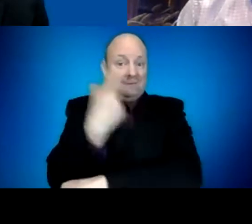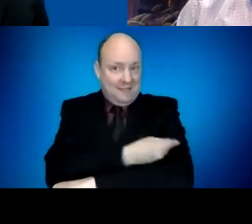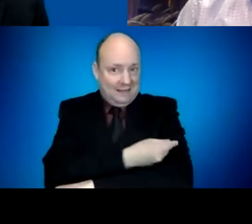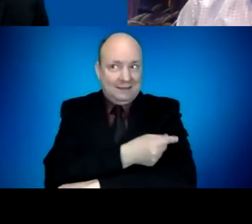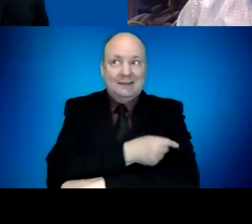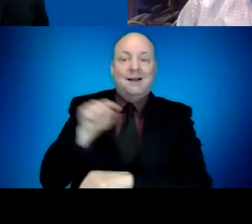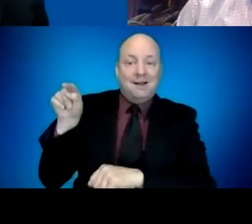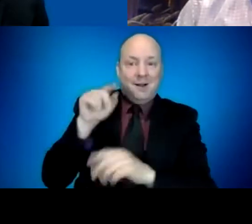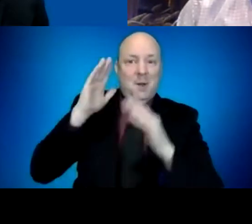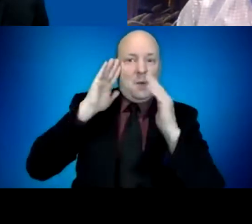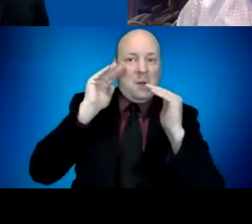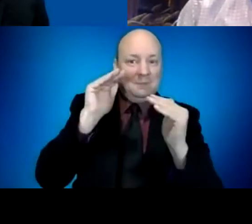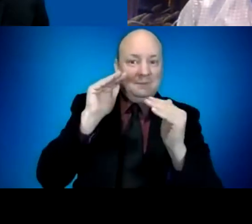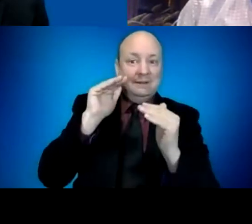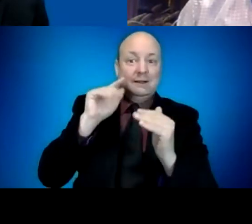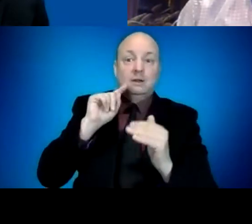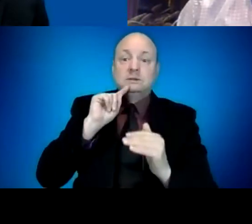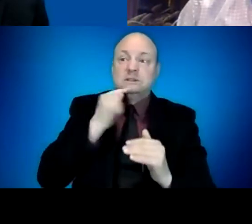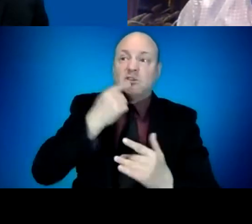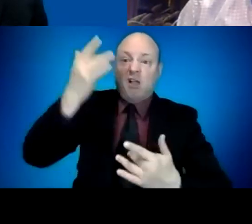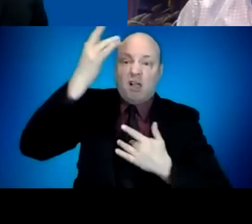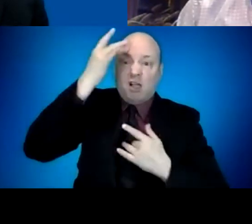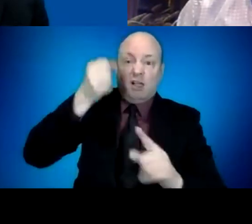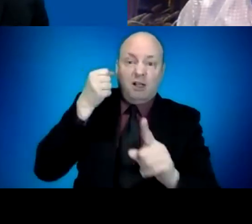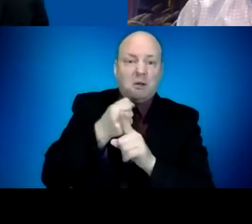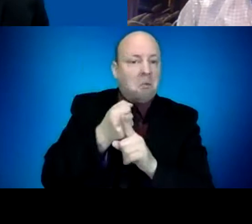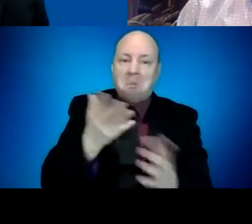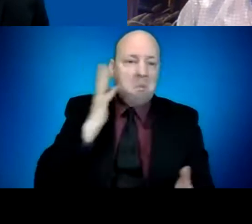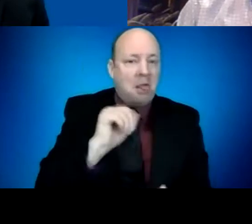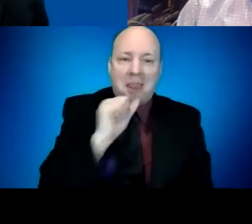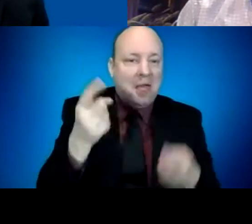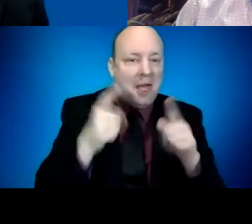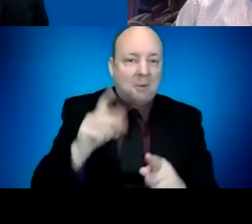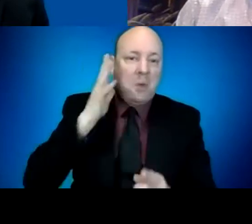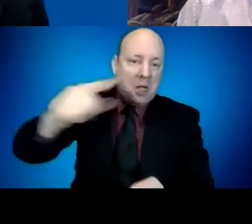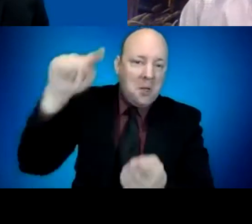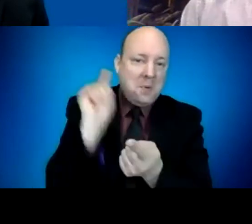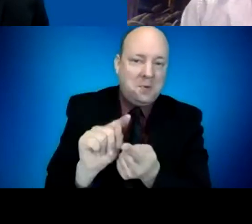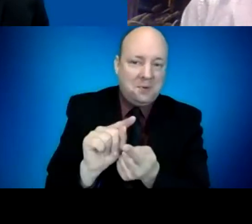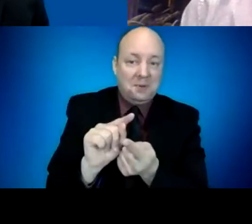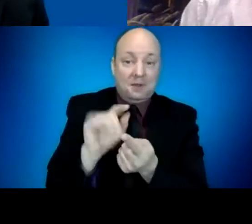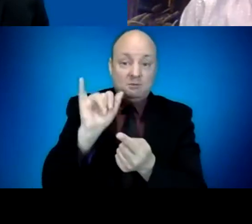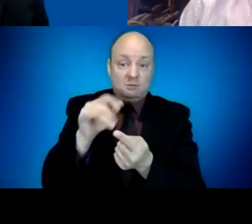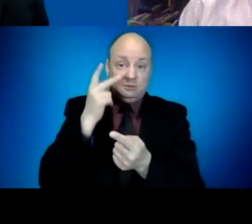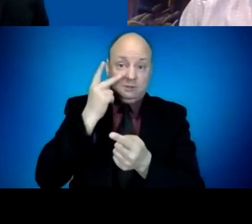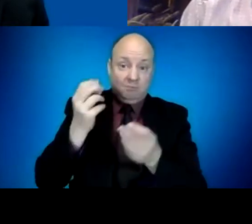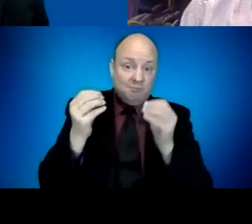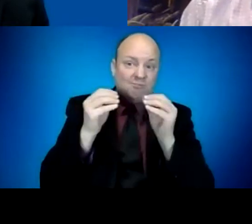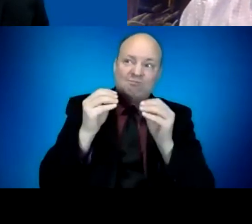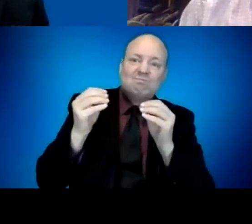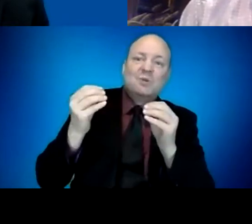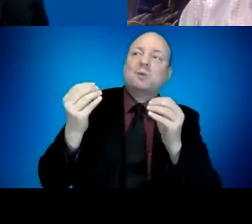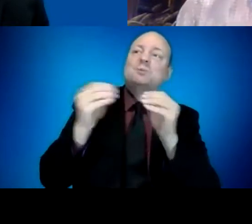cases go down and not see a variant of concern or a more transmissible variant or a variant causing more